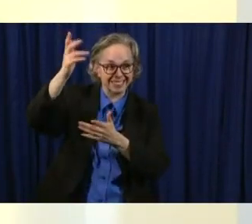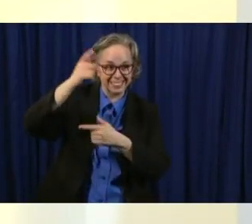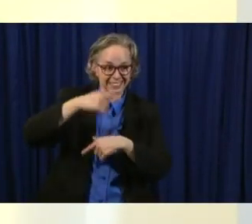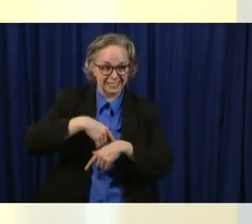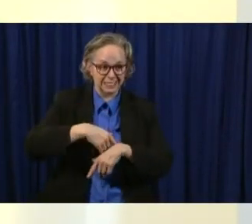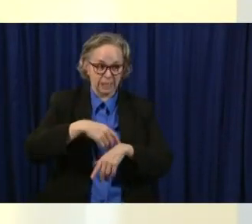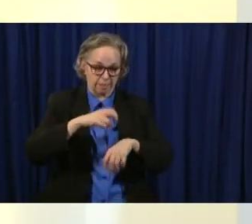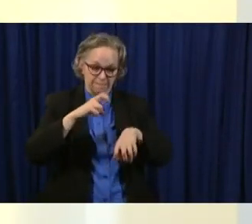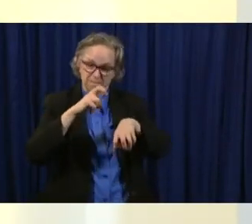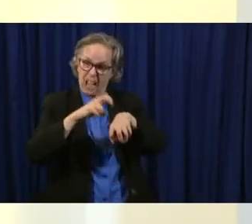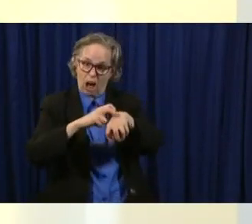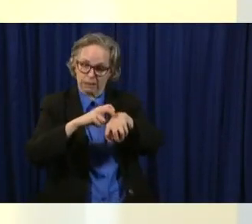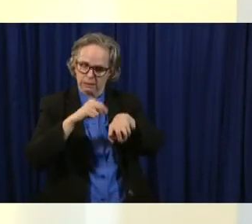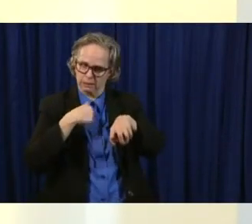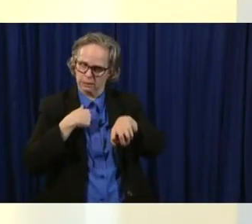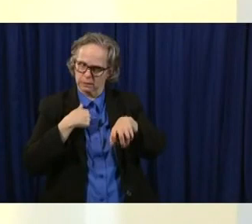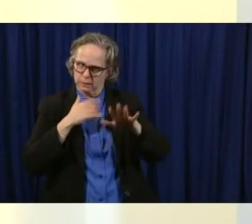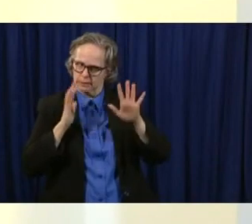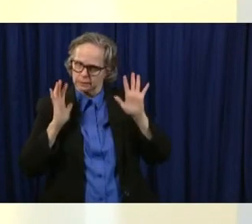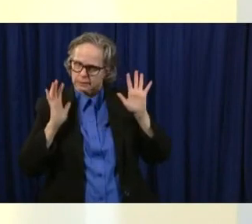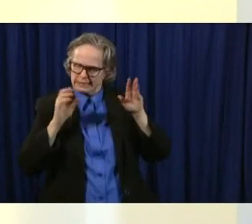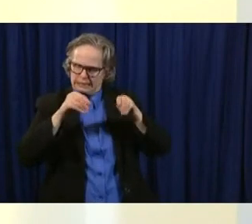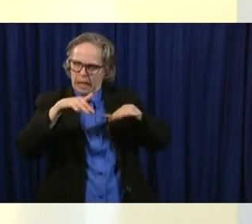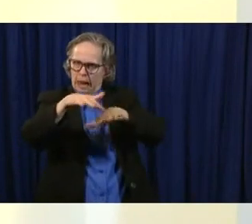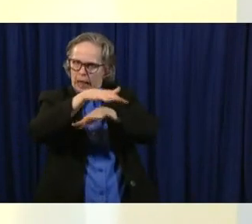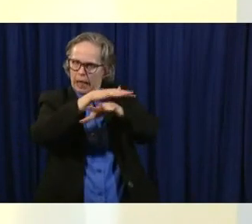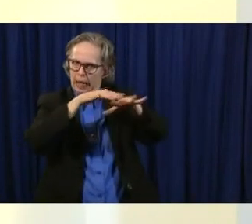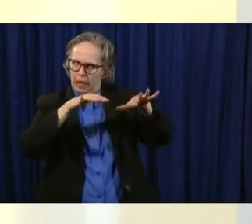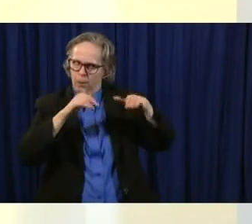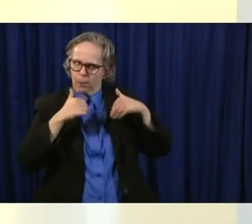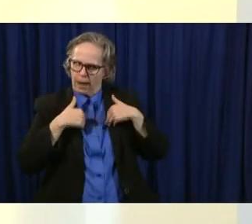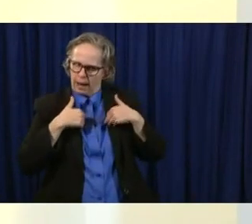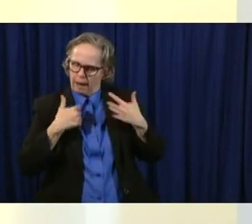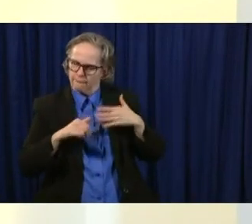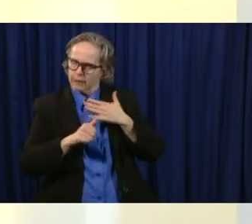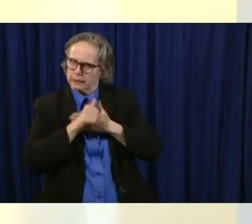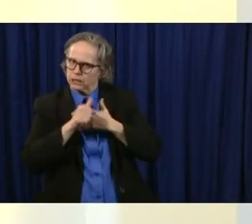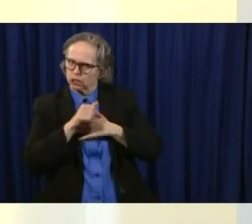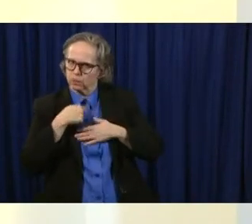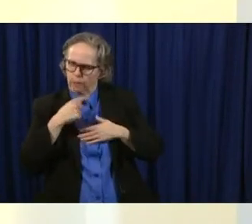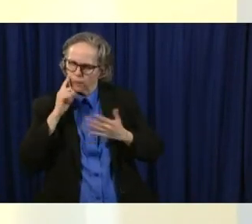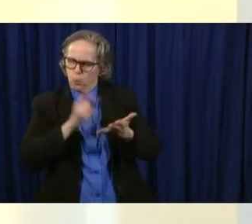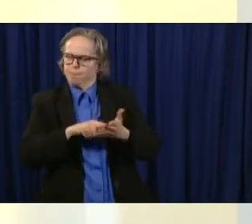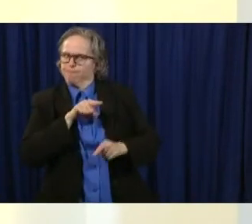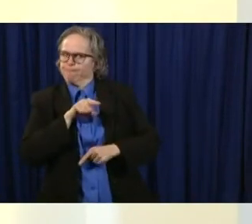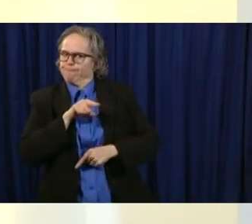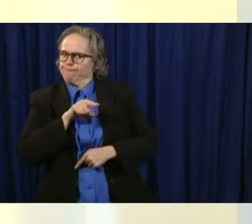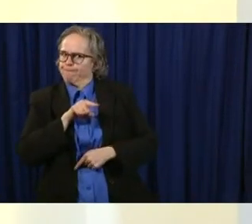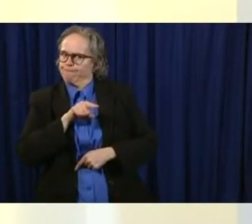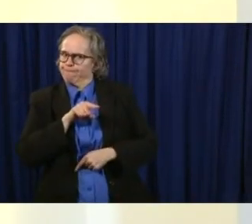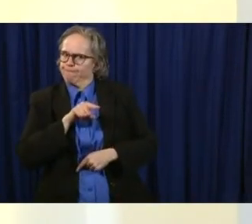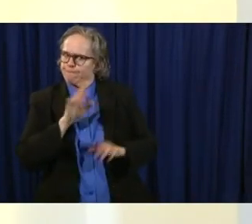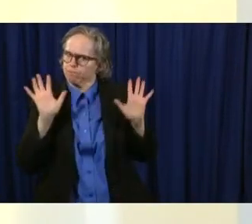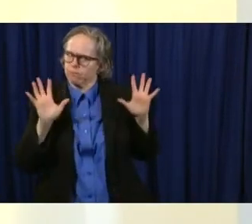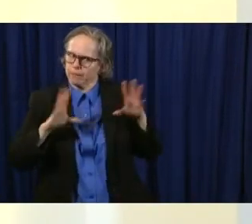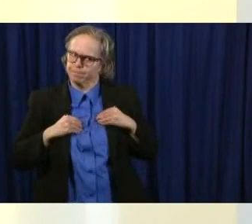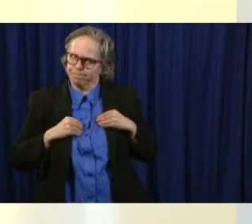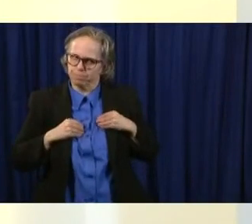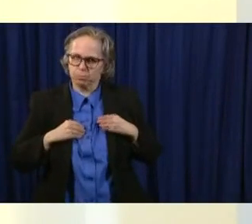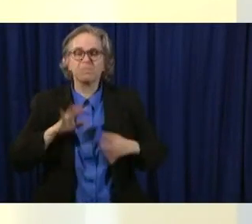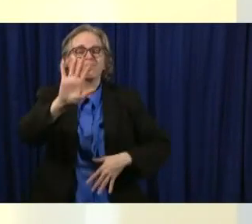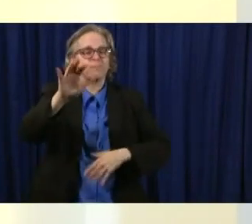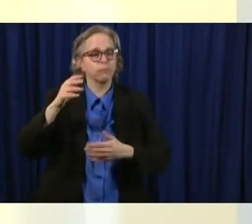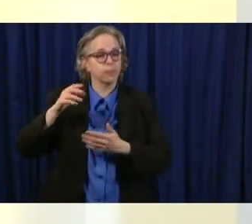to navigate it. Um, but I read some remarks by, um, Dr. Fairchild. She's the Dean